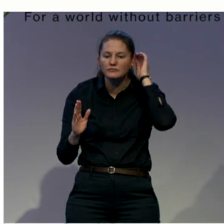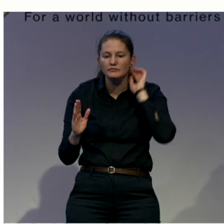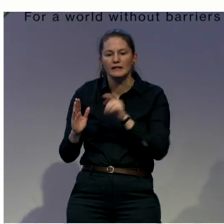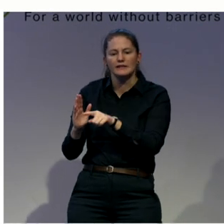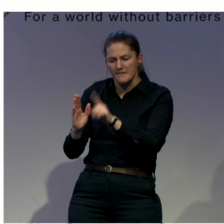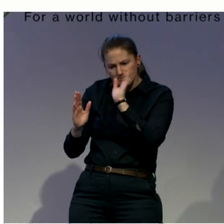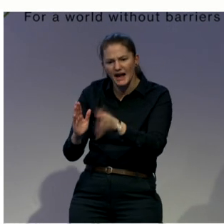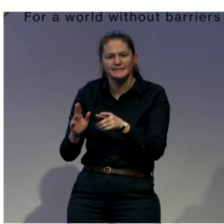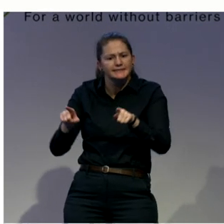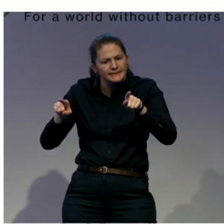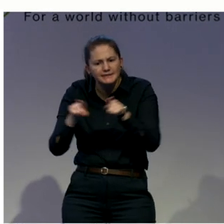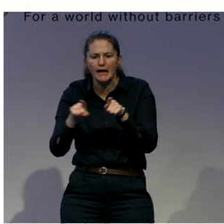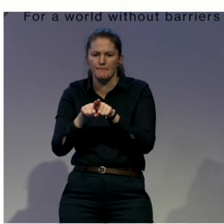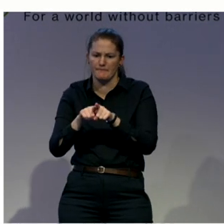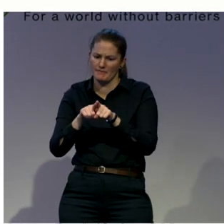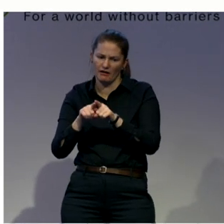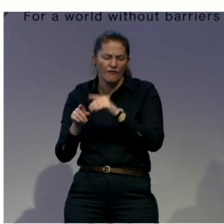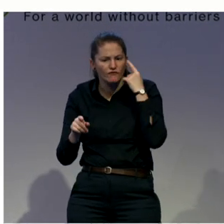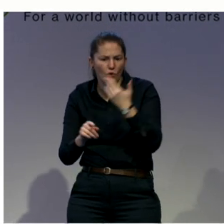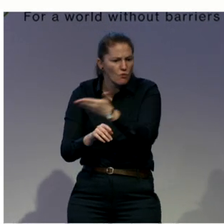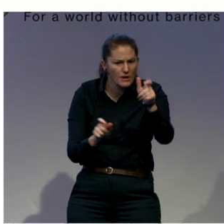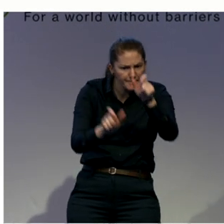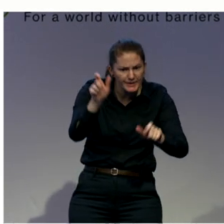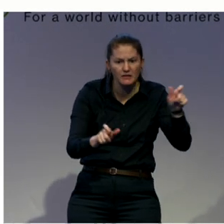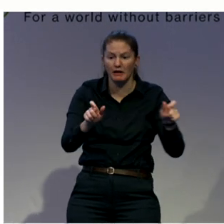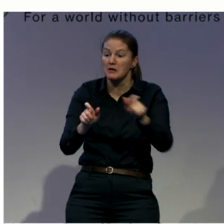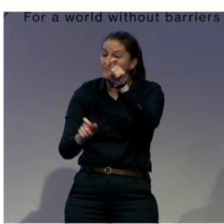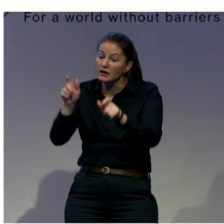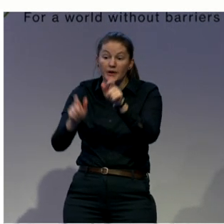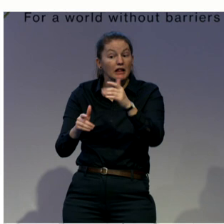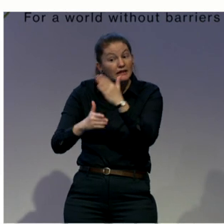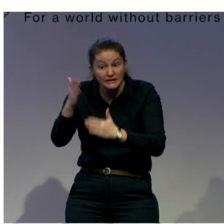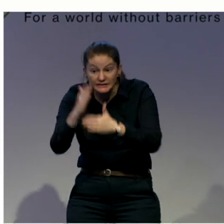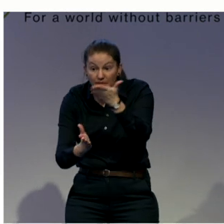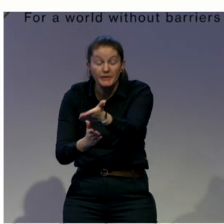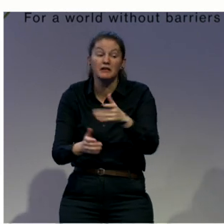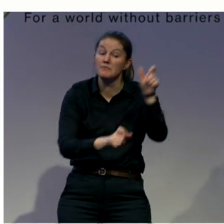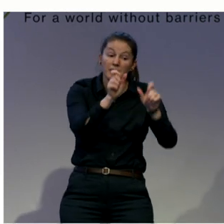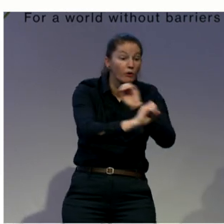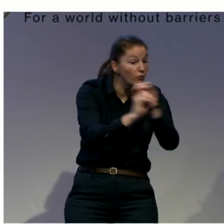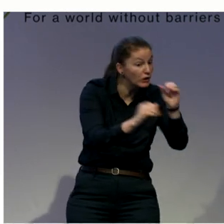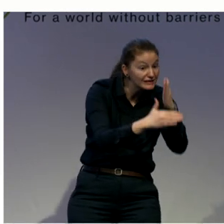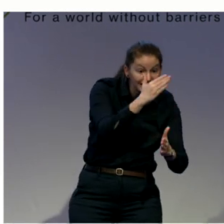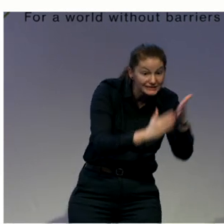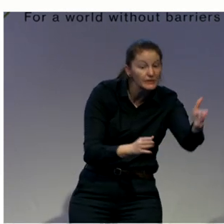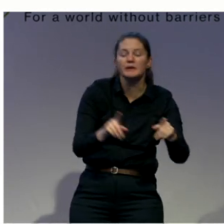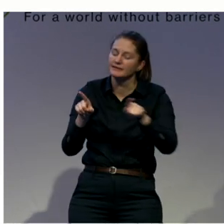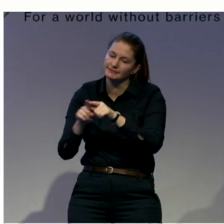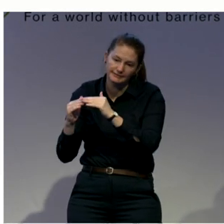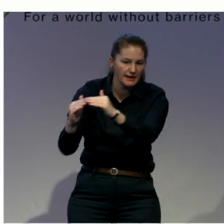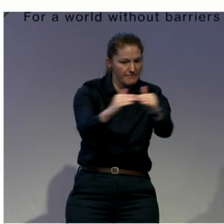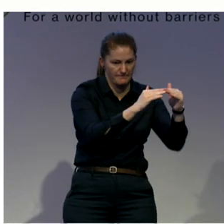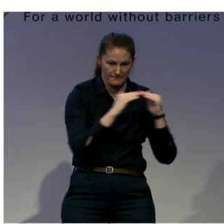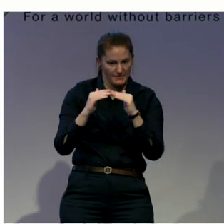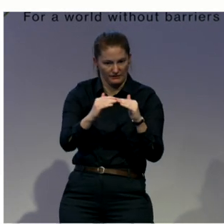for people with disabilities. The concept procedural accommodation was also introduced